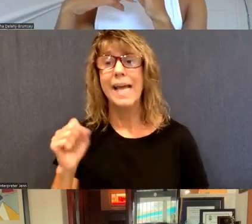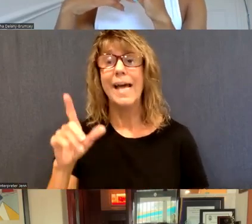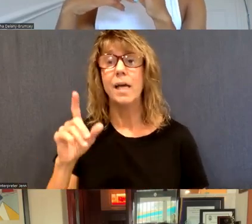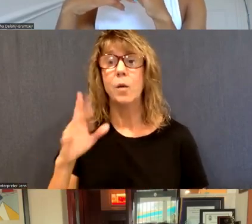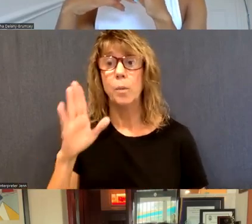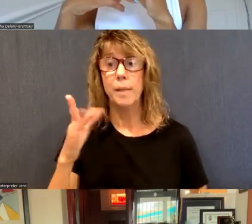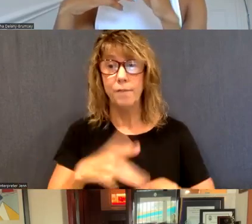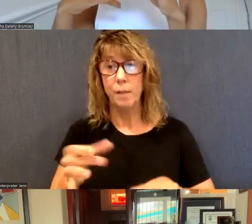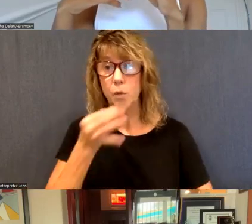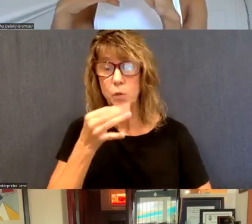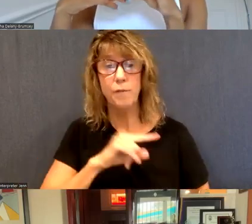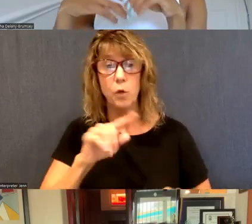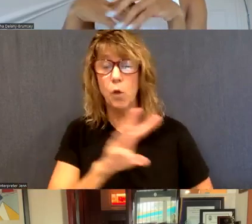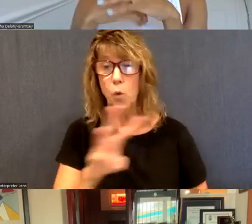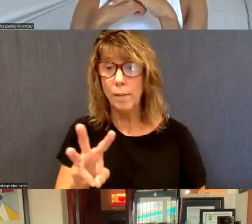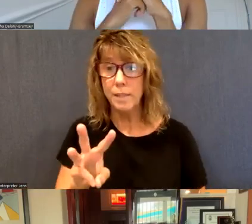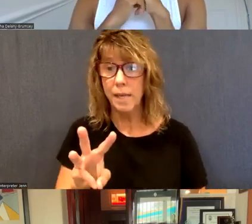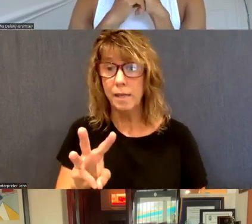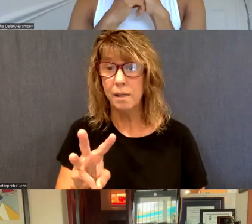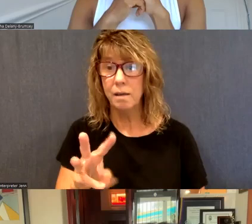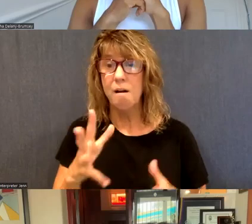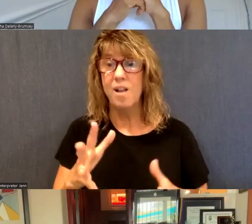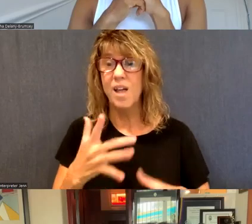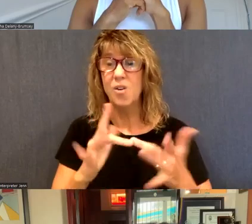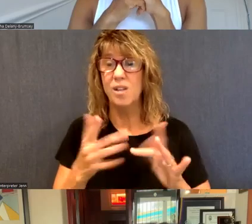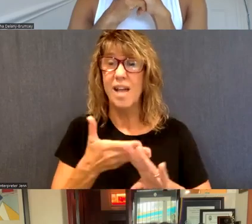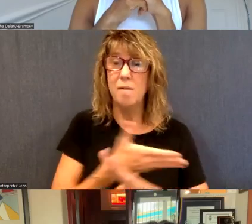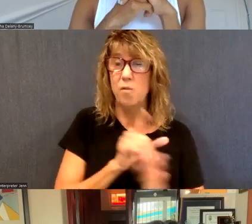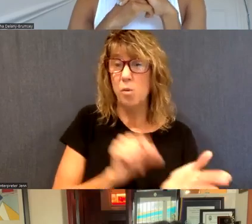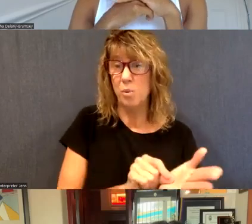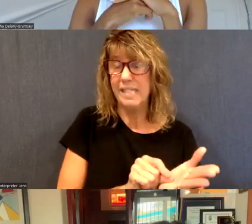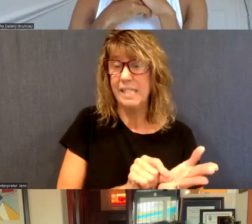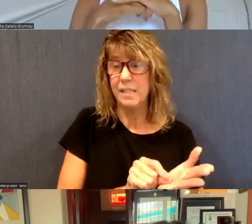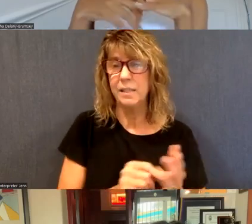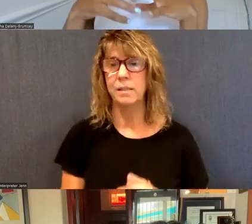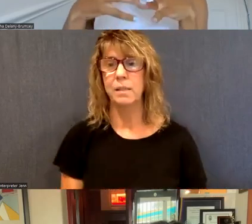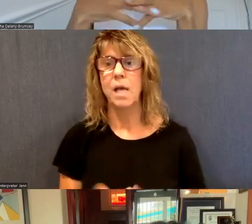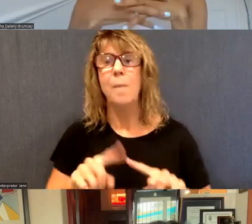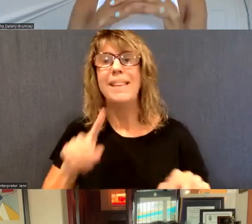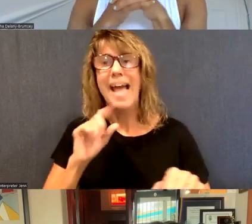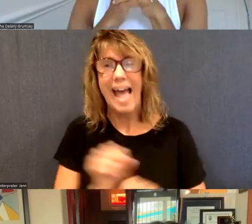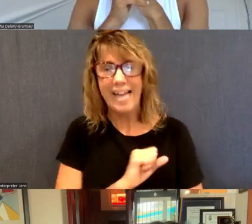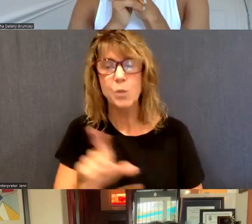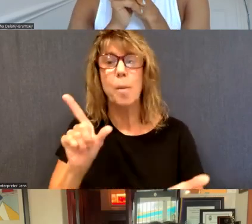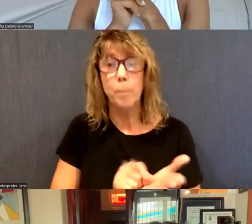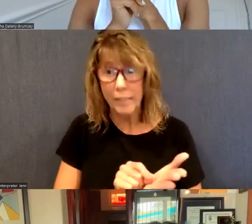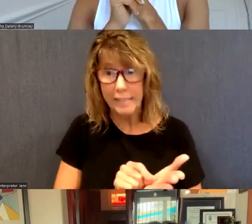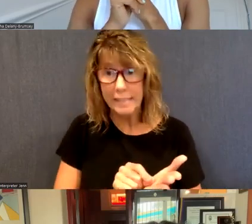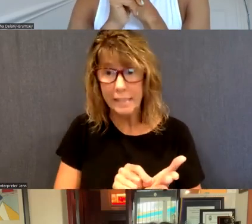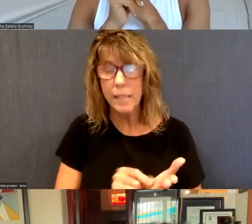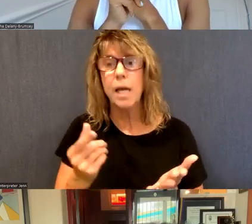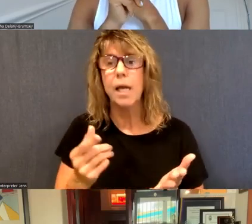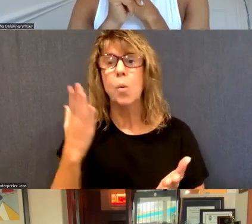A lot of them, if you go to their website, a lot of them are online ahead of print already. Um, but the actual like print version comes out in